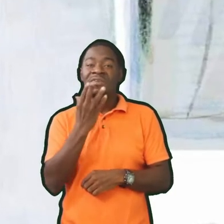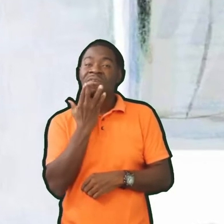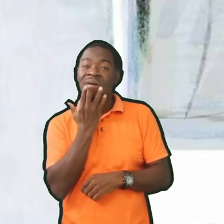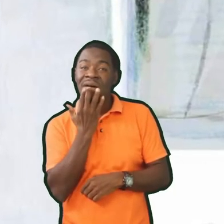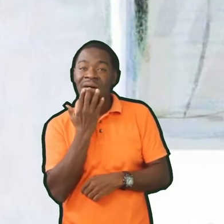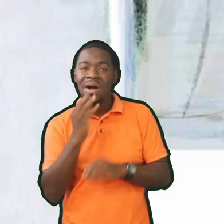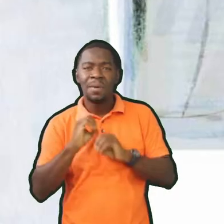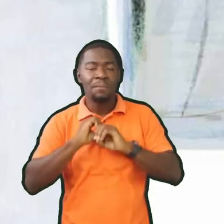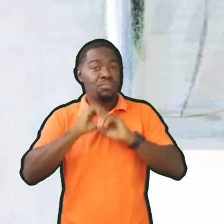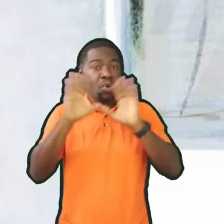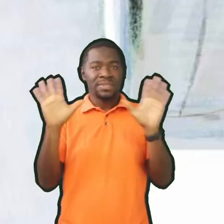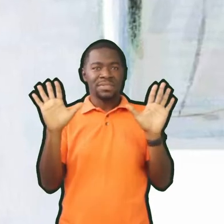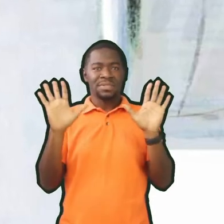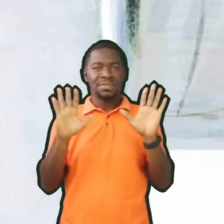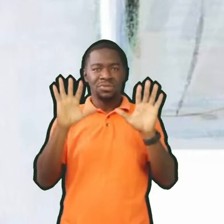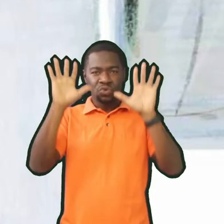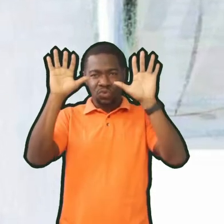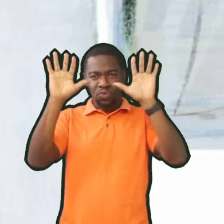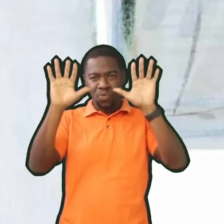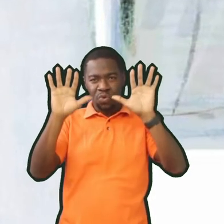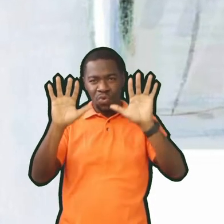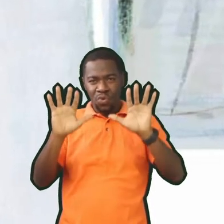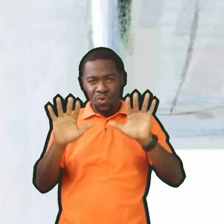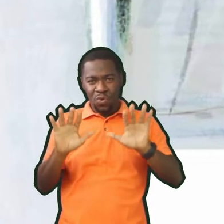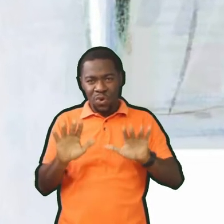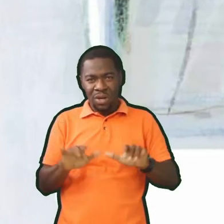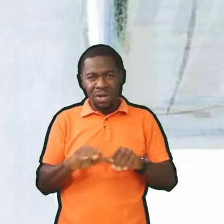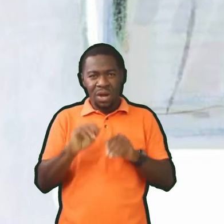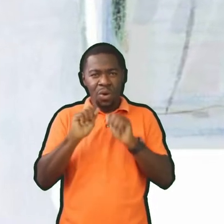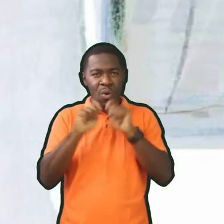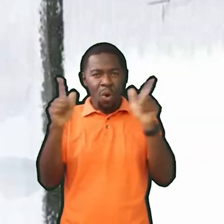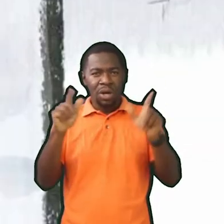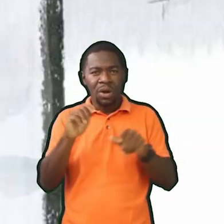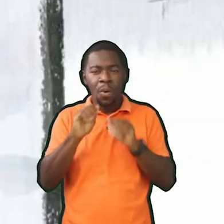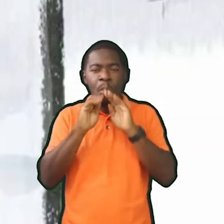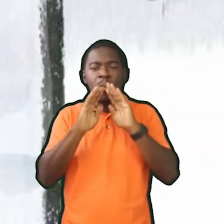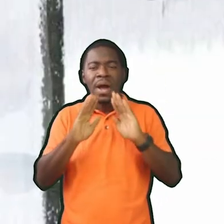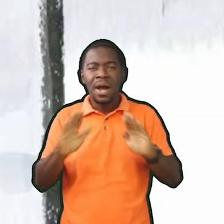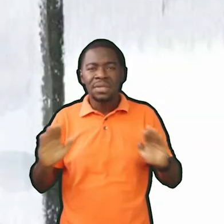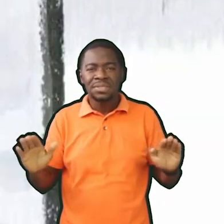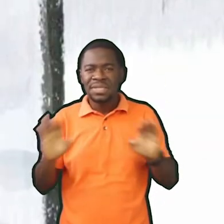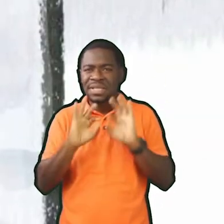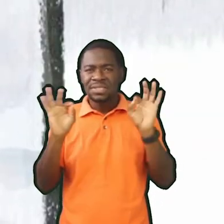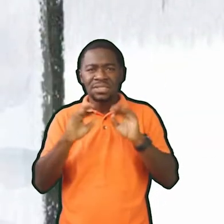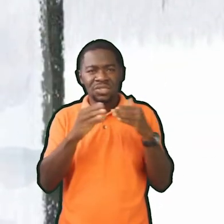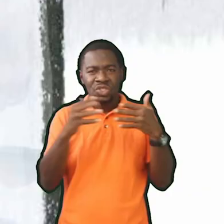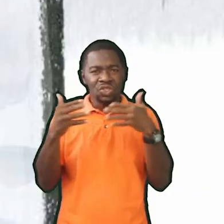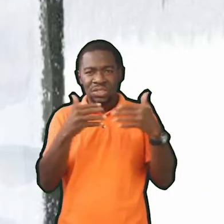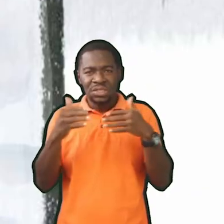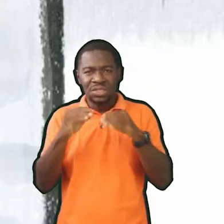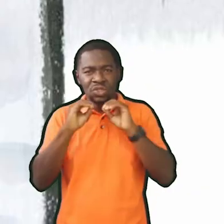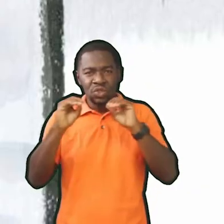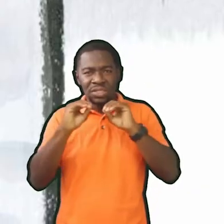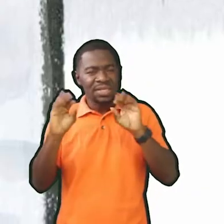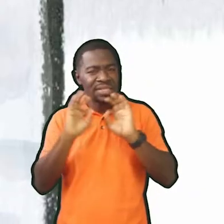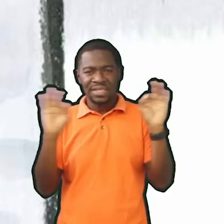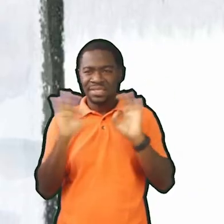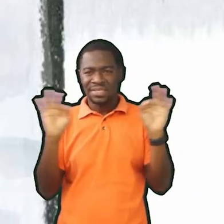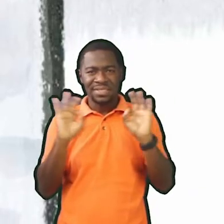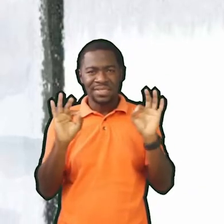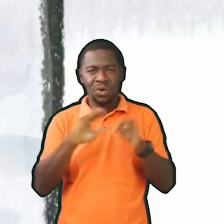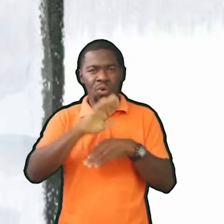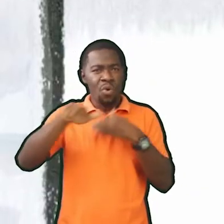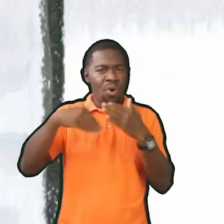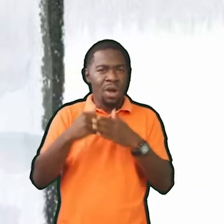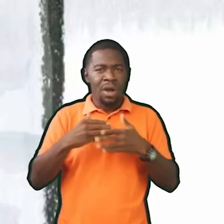It's been snowing. Everything feels still. No rumbling, no trembling. It's like